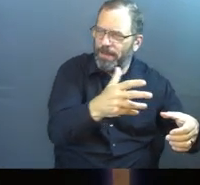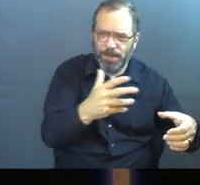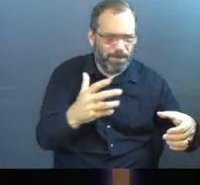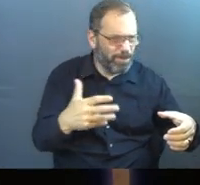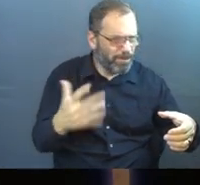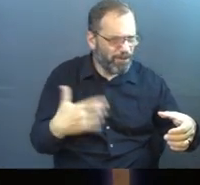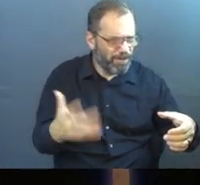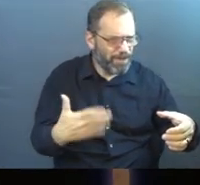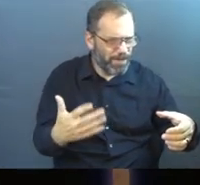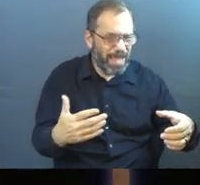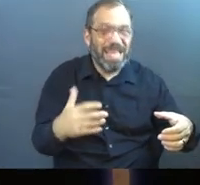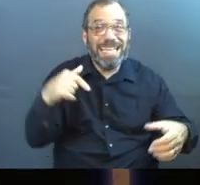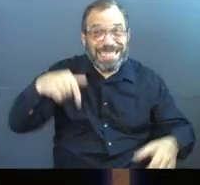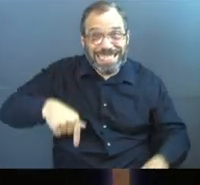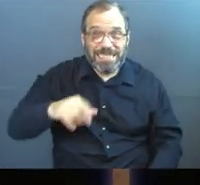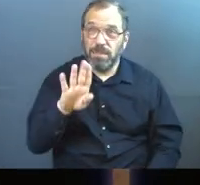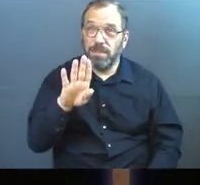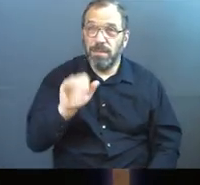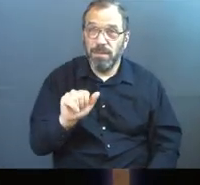This is Babylon.